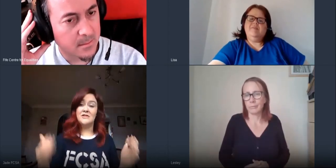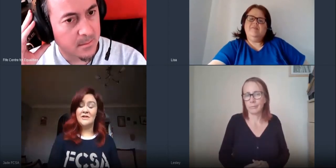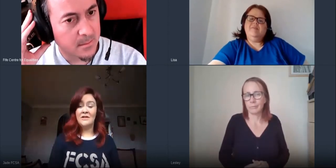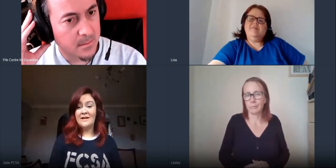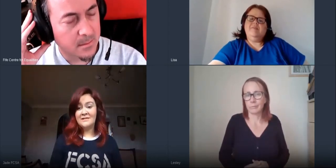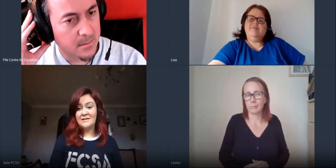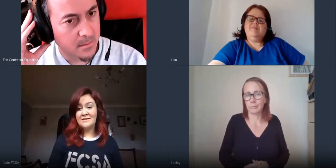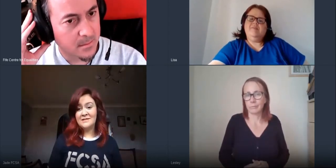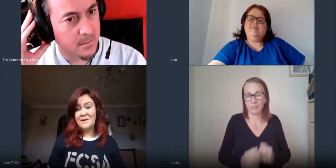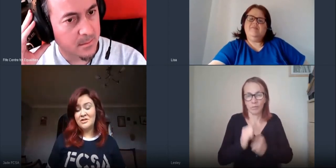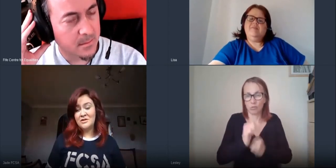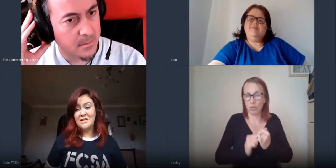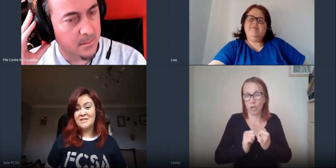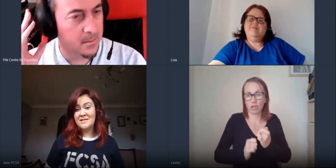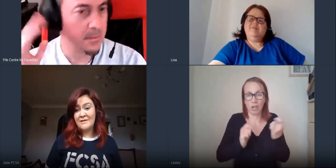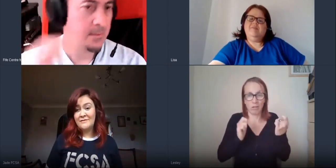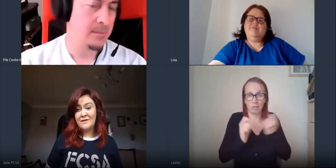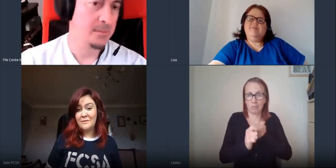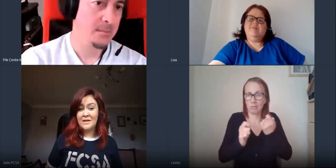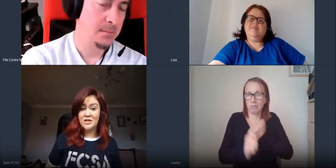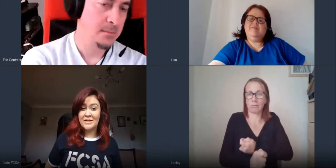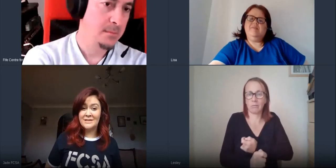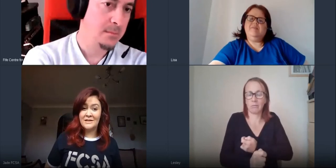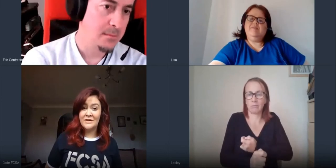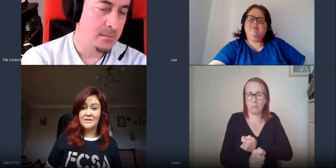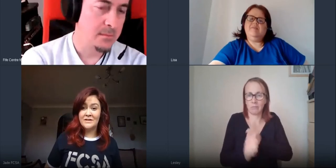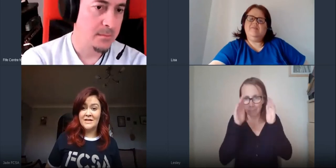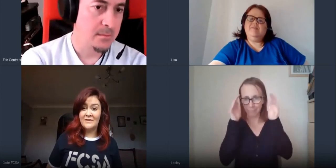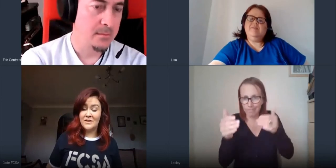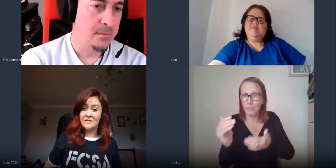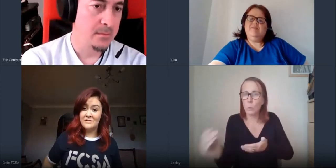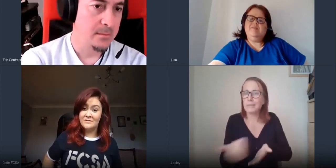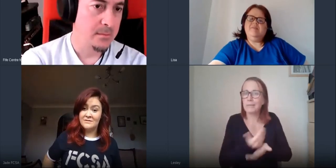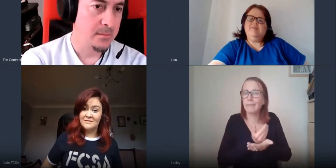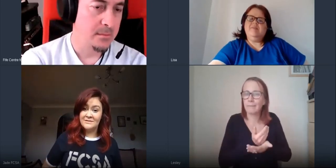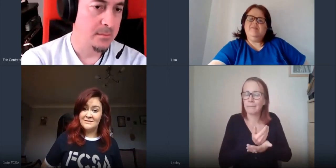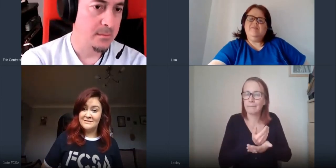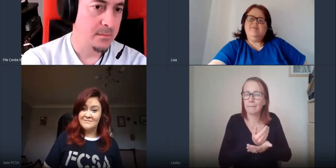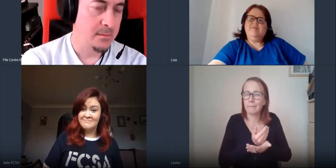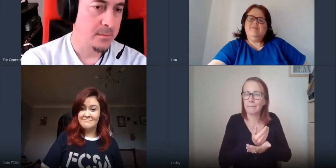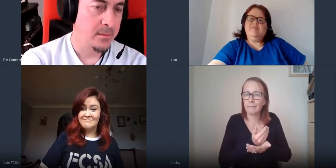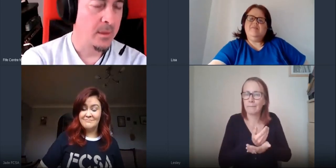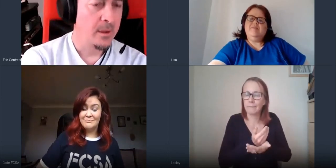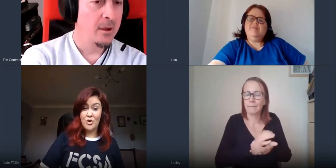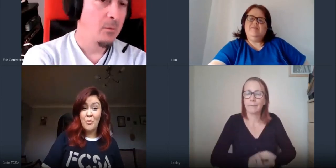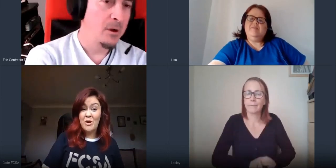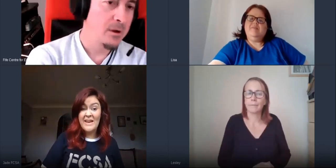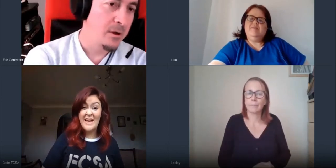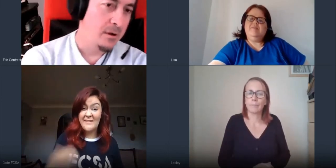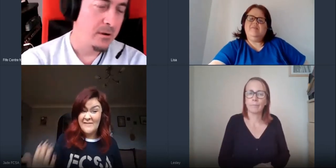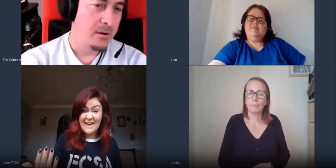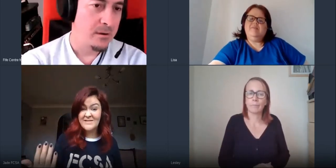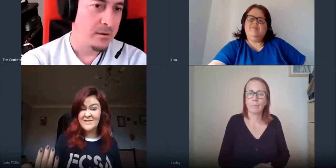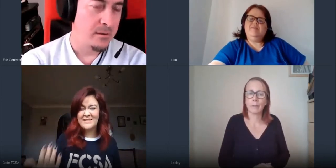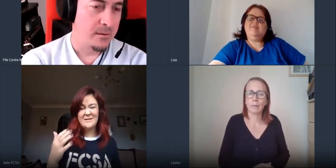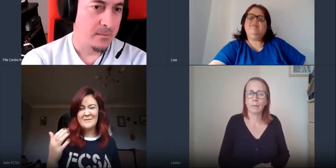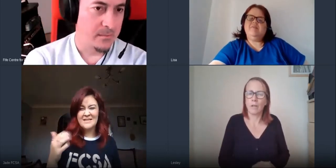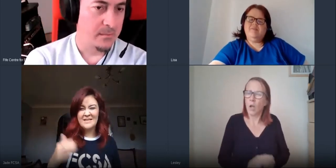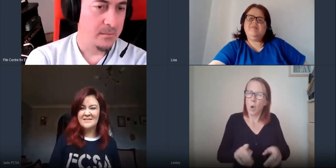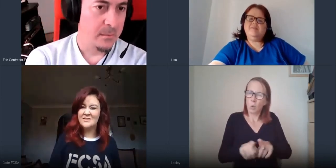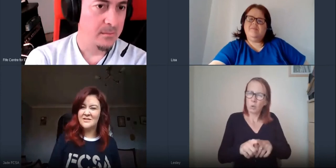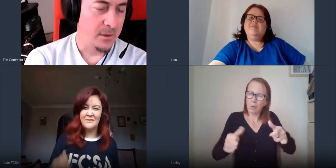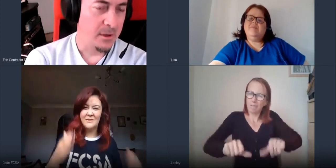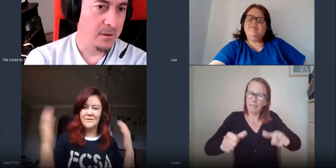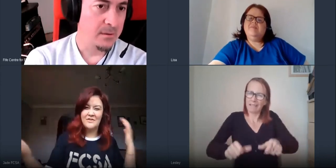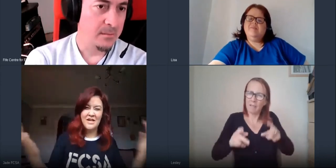if you like to to make sure that it's safe and that we can try and deliver everything really and effectively does that make sense